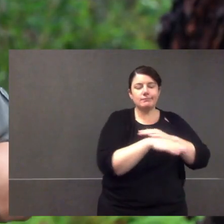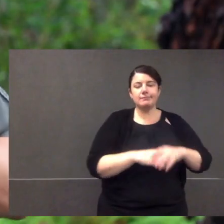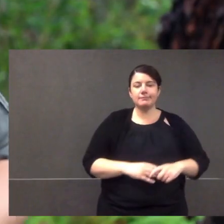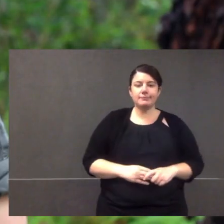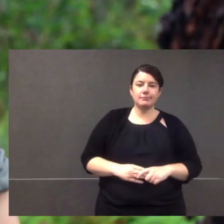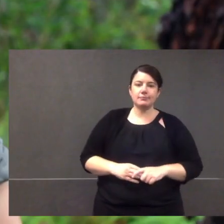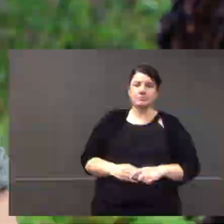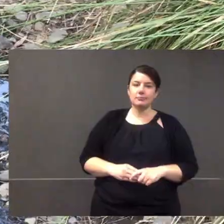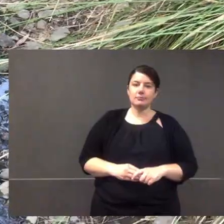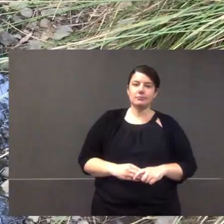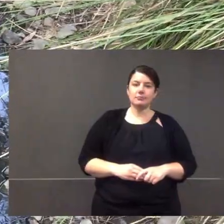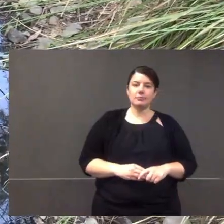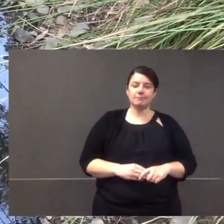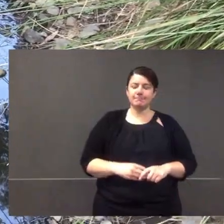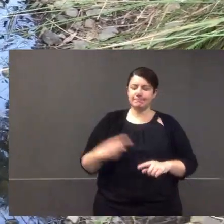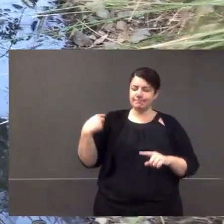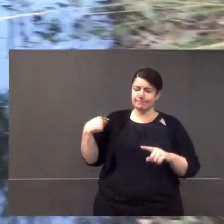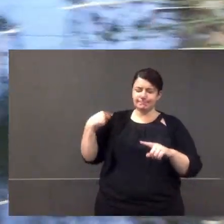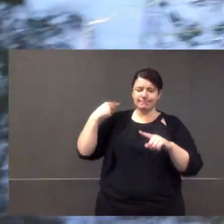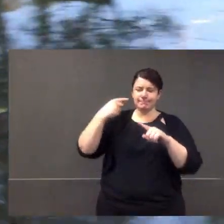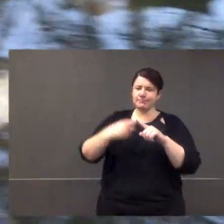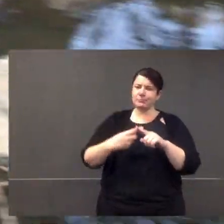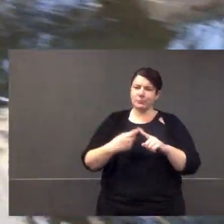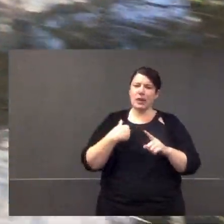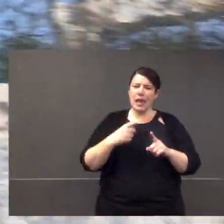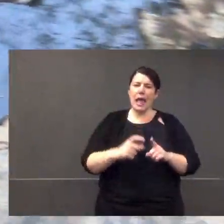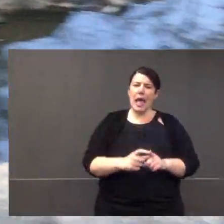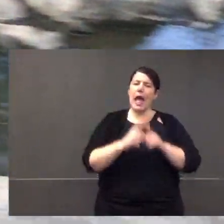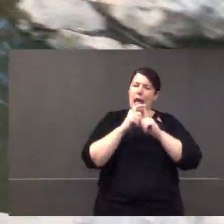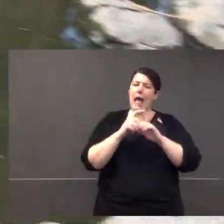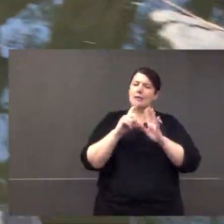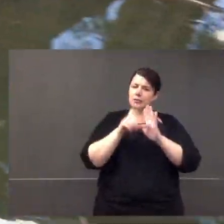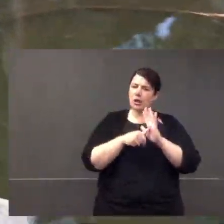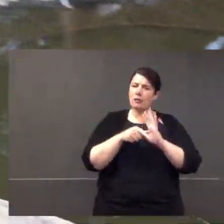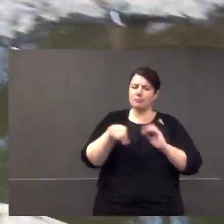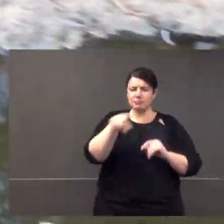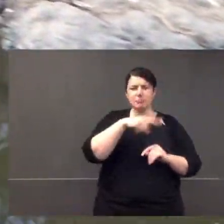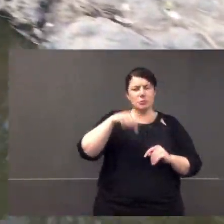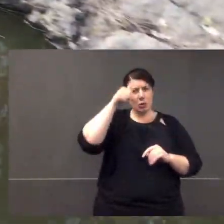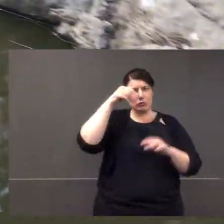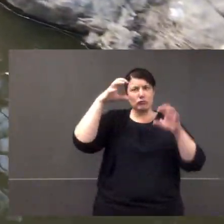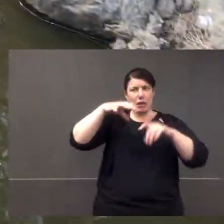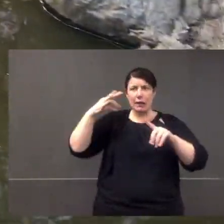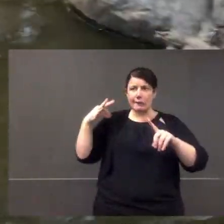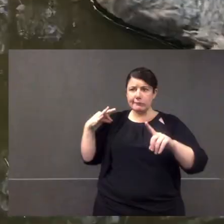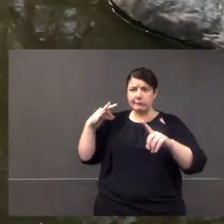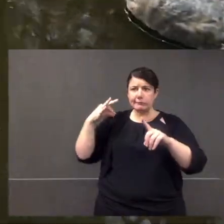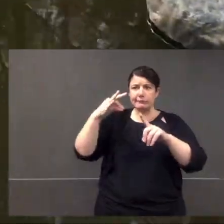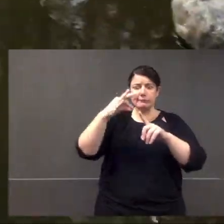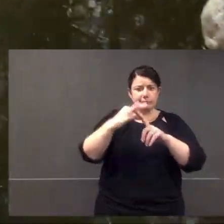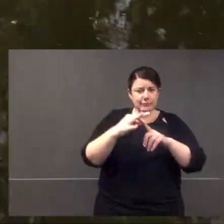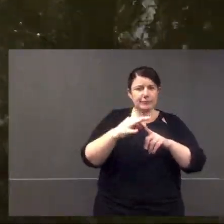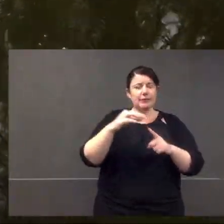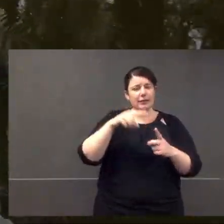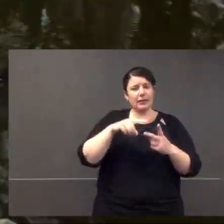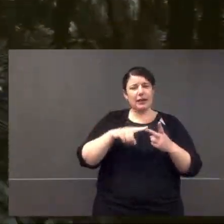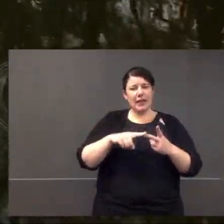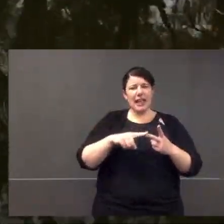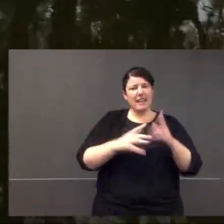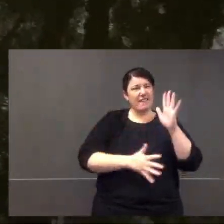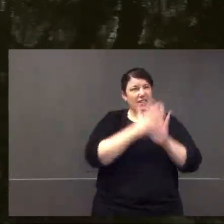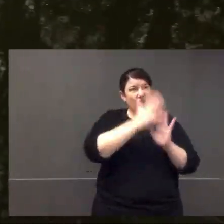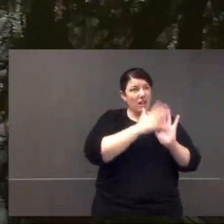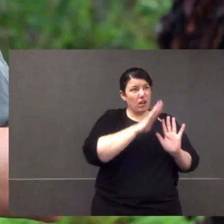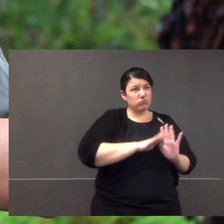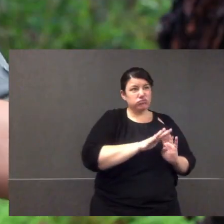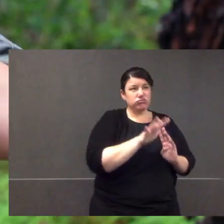down for a couple of minutes. I had some really hard times the last few months. Now we all know about the very serious drought,